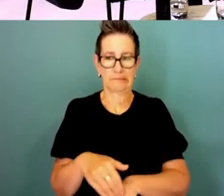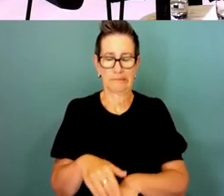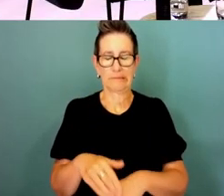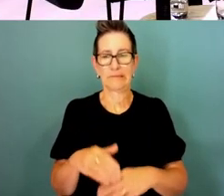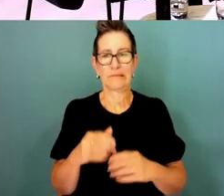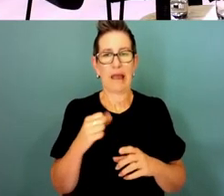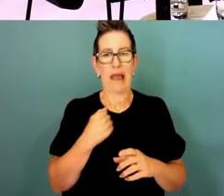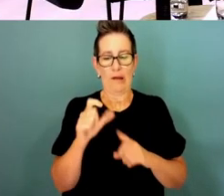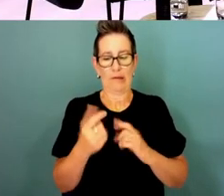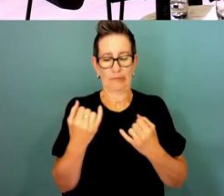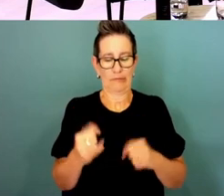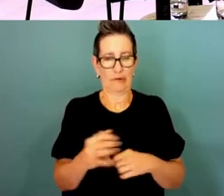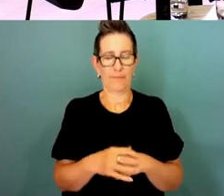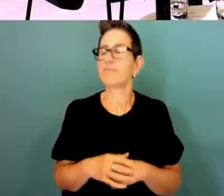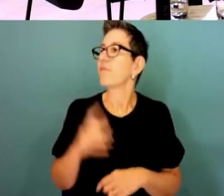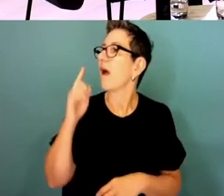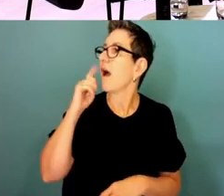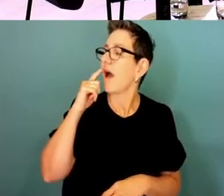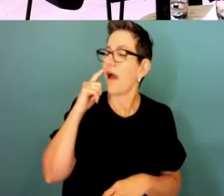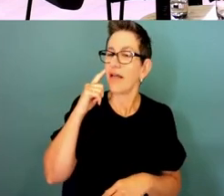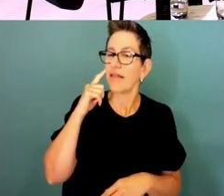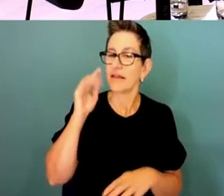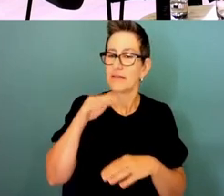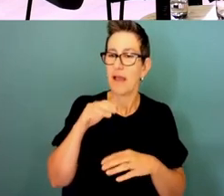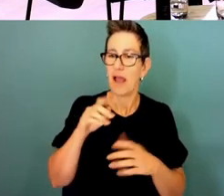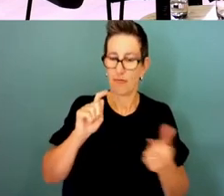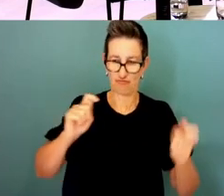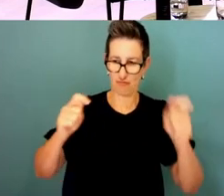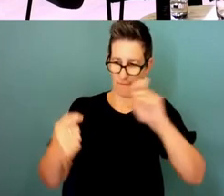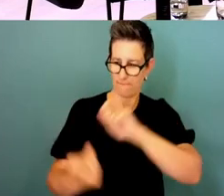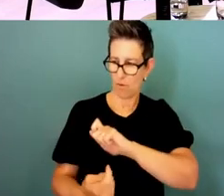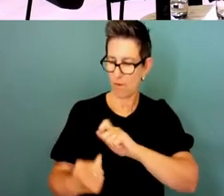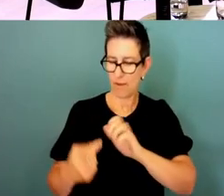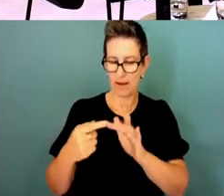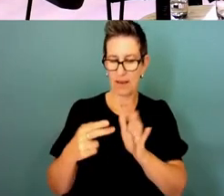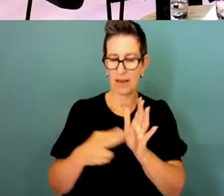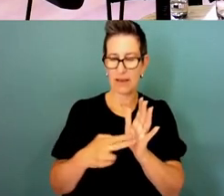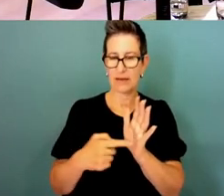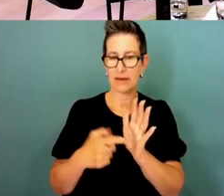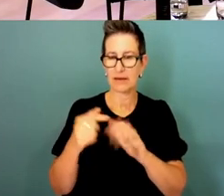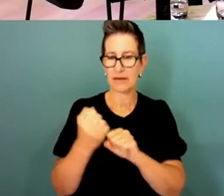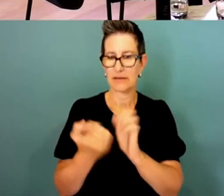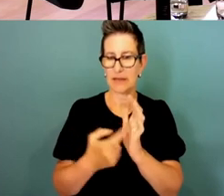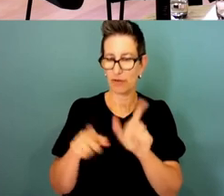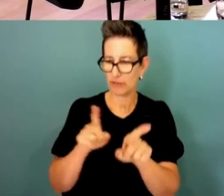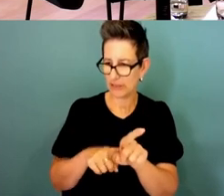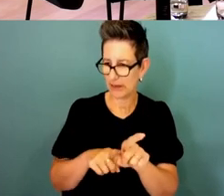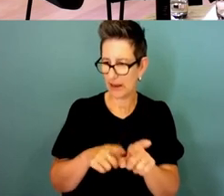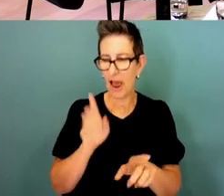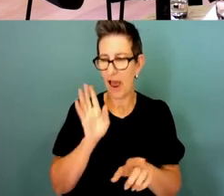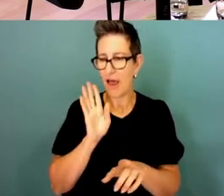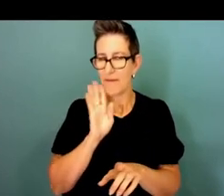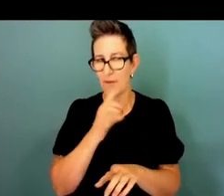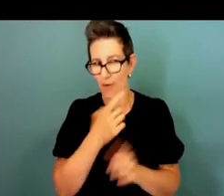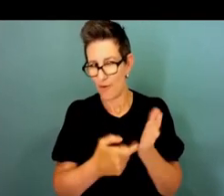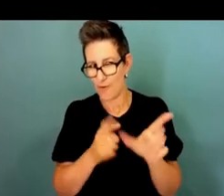so I think it goes to the reform and particularly around integrity and I think to raise point around courage being one of those things we need to have is